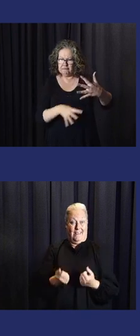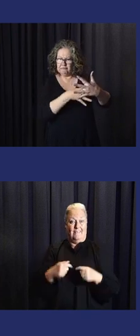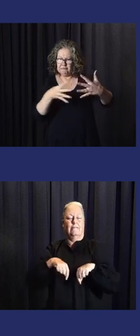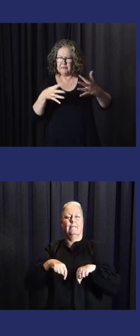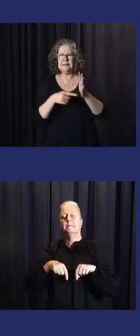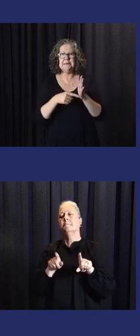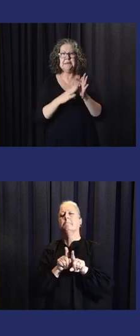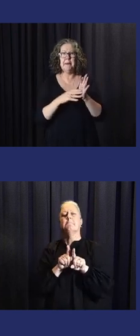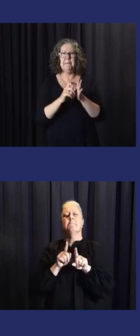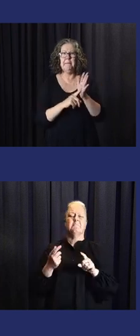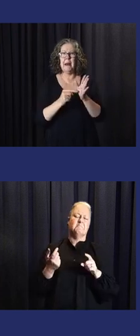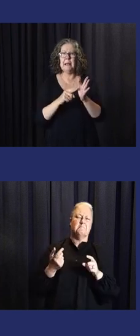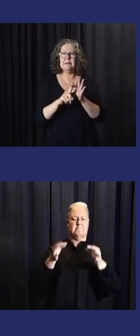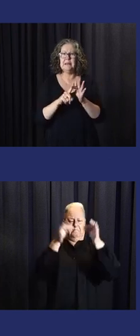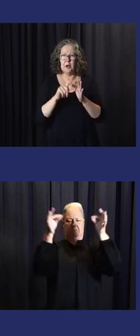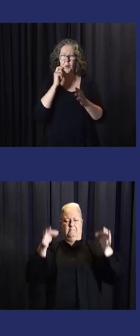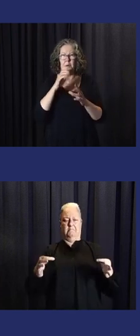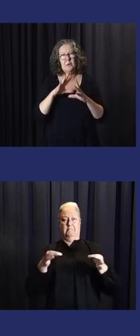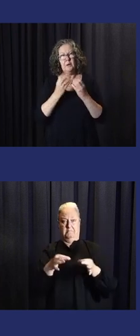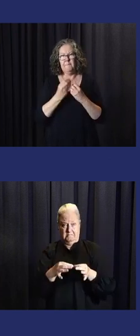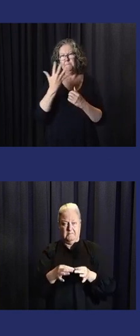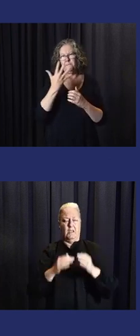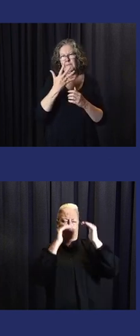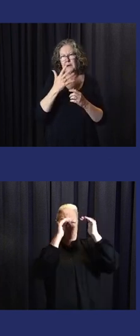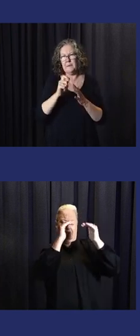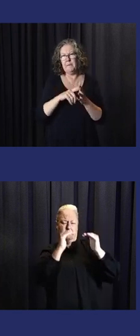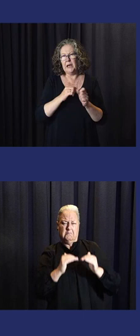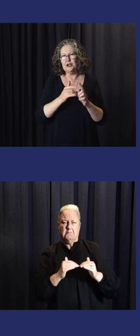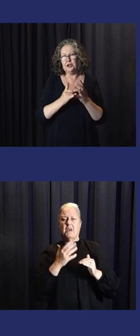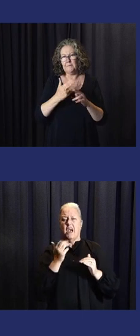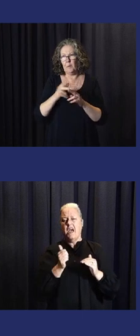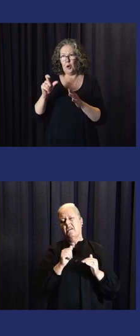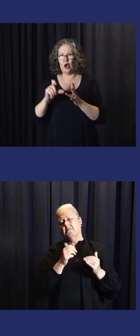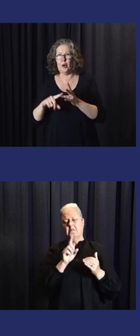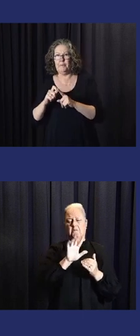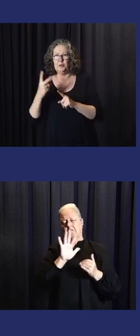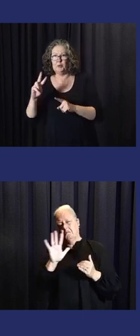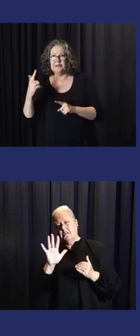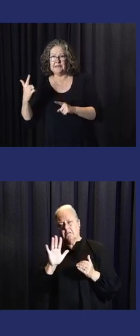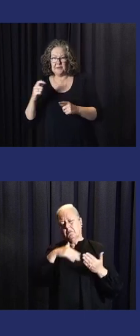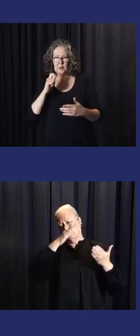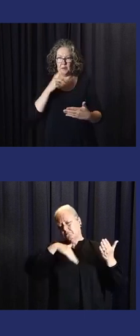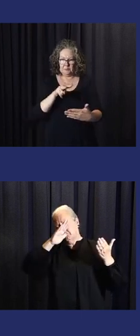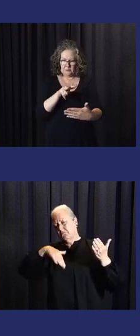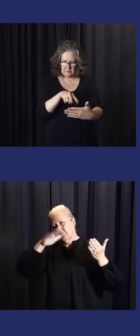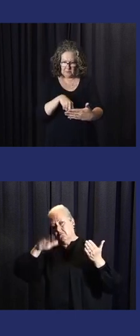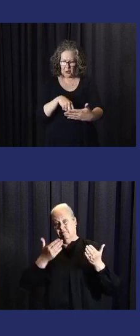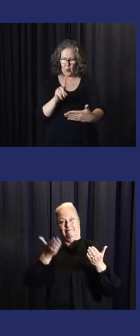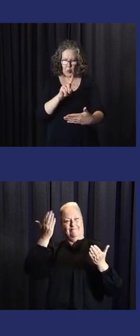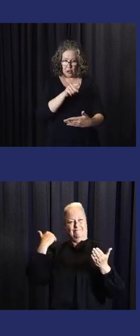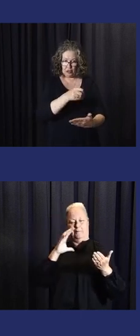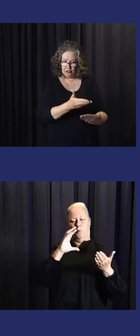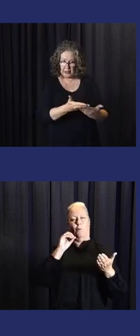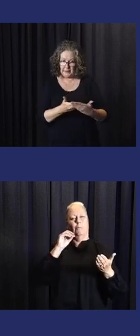speaking, we are sending out to them at the moment a specific template to complete, which will be roughly 15 pages